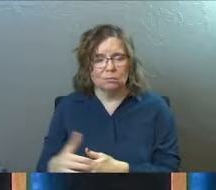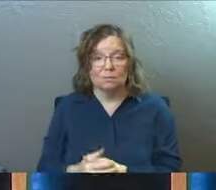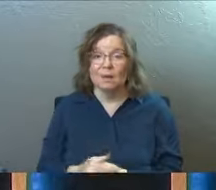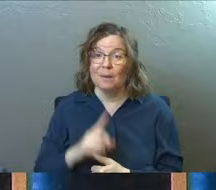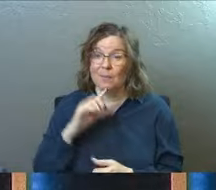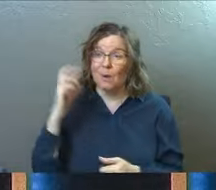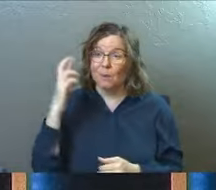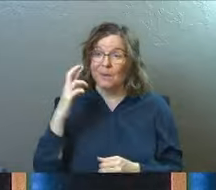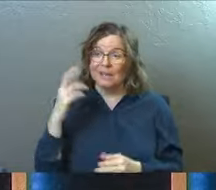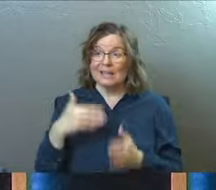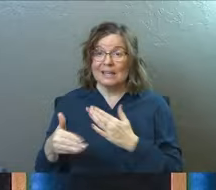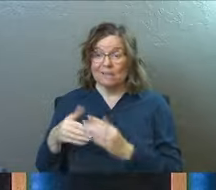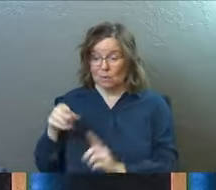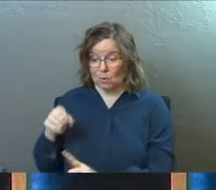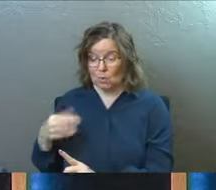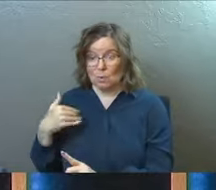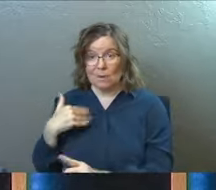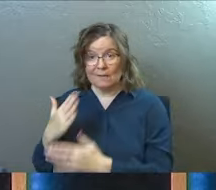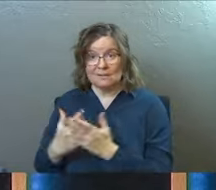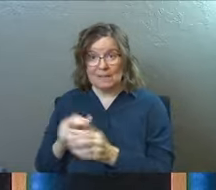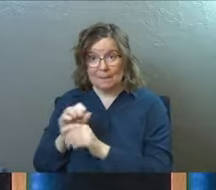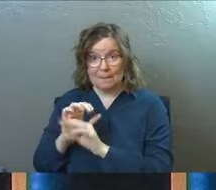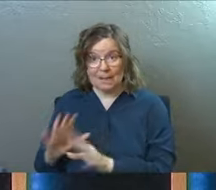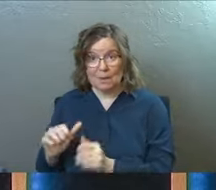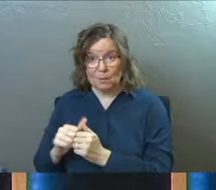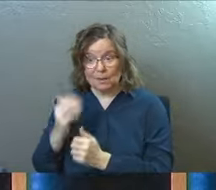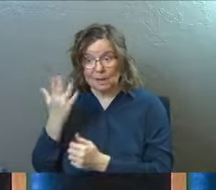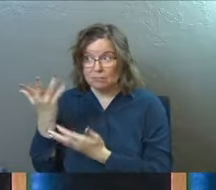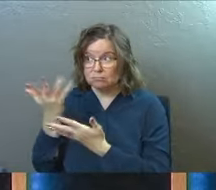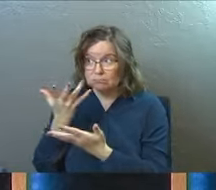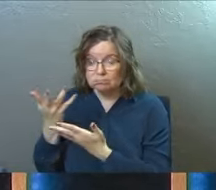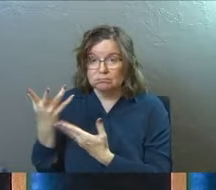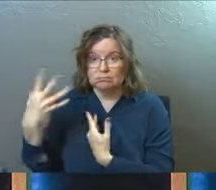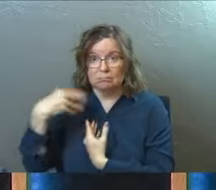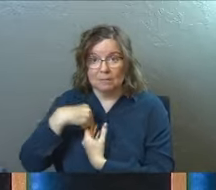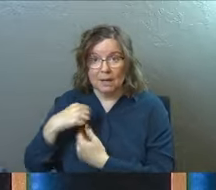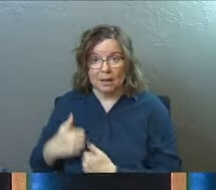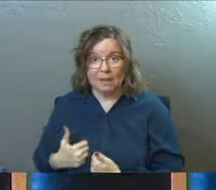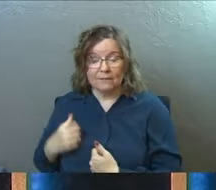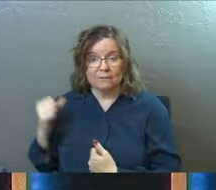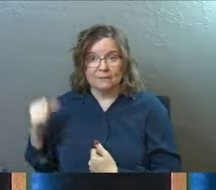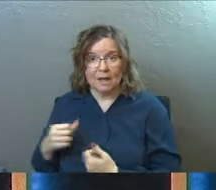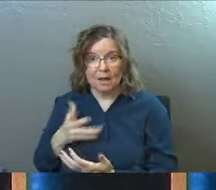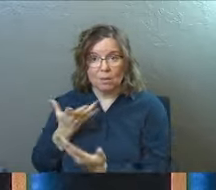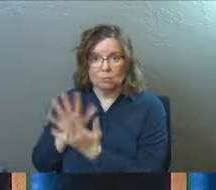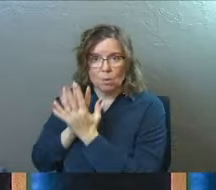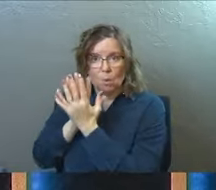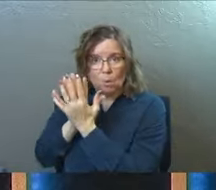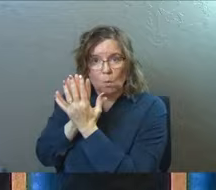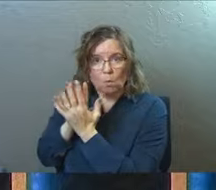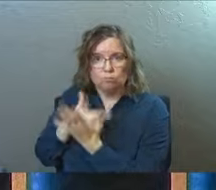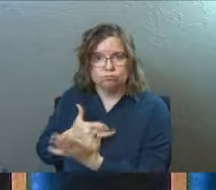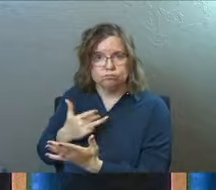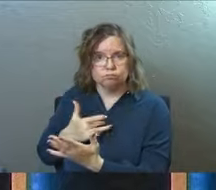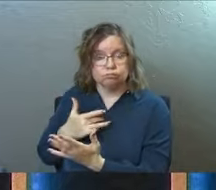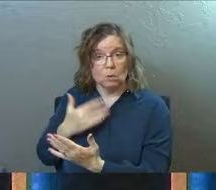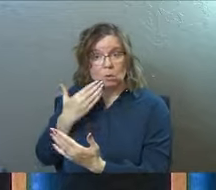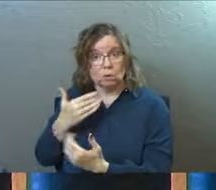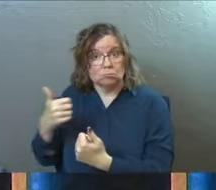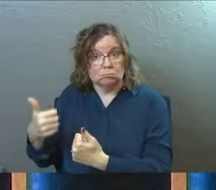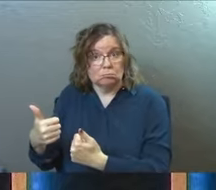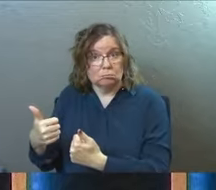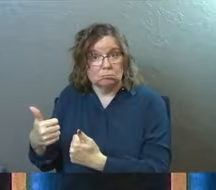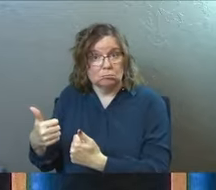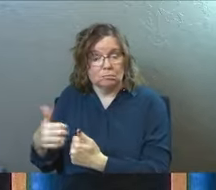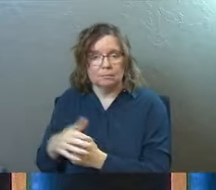But realize even though you might have some blessings with God speaking into your life and the closeness that you might experience, and those are good